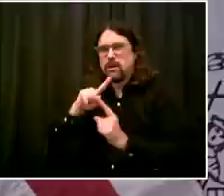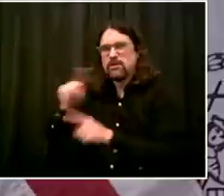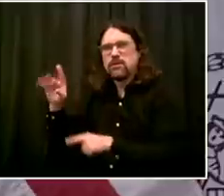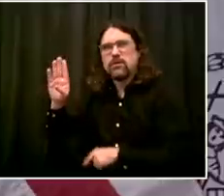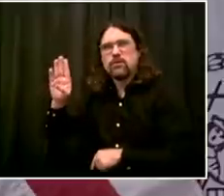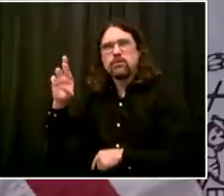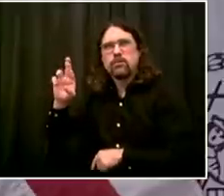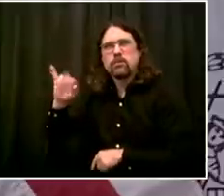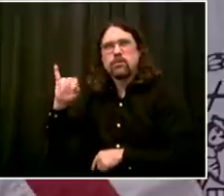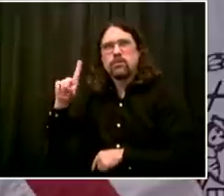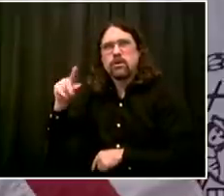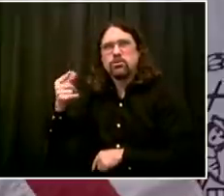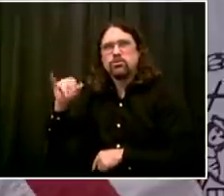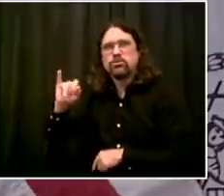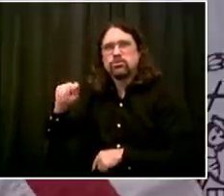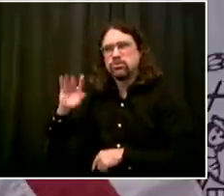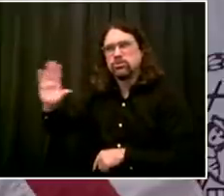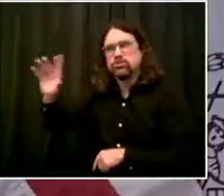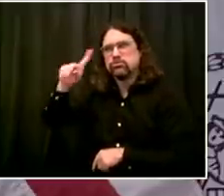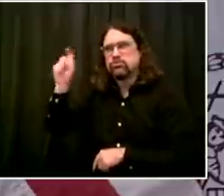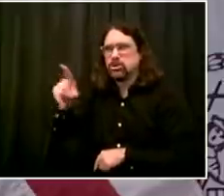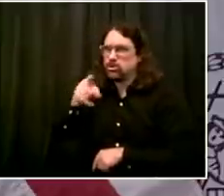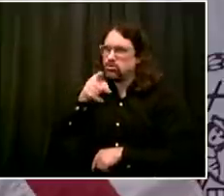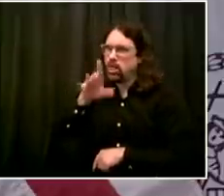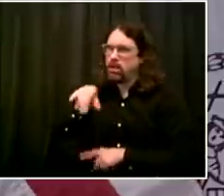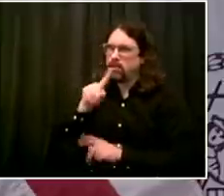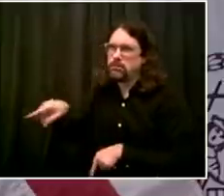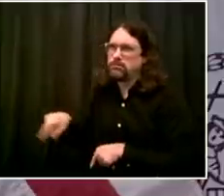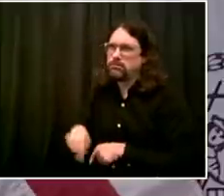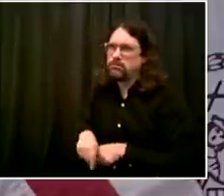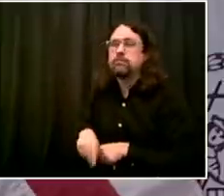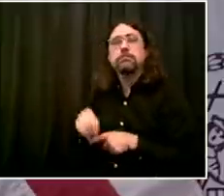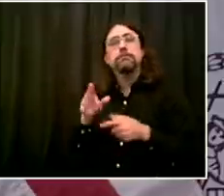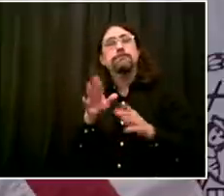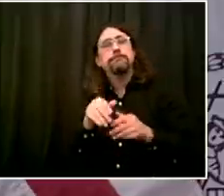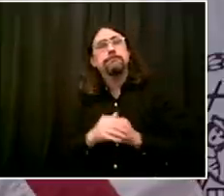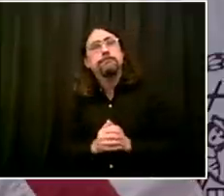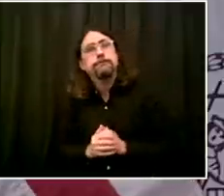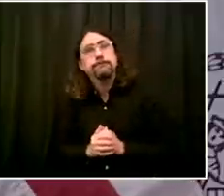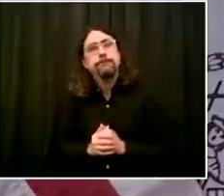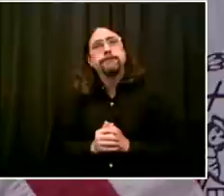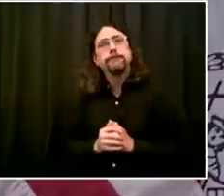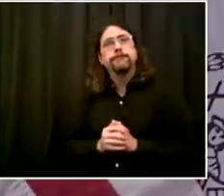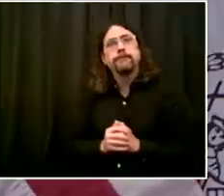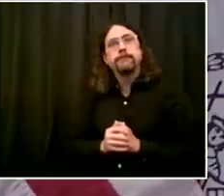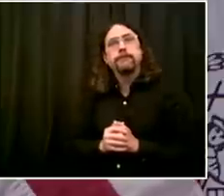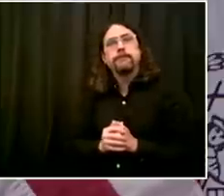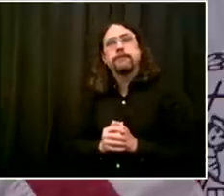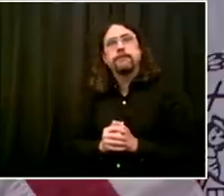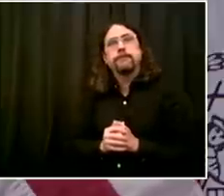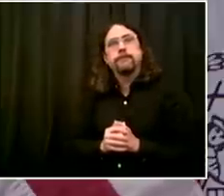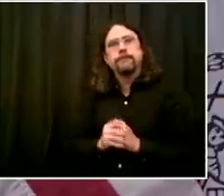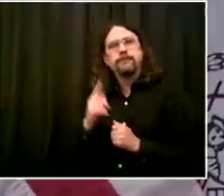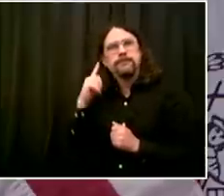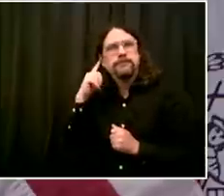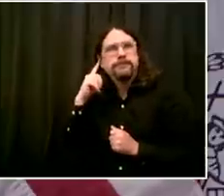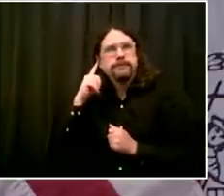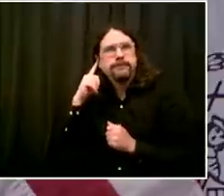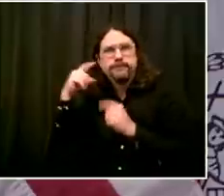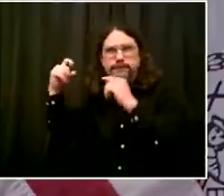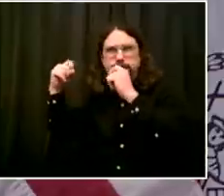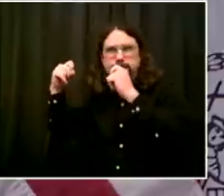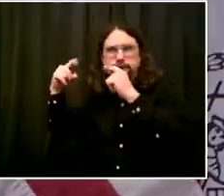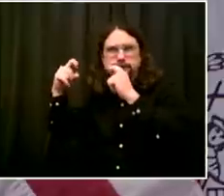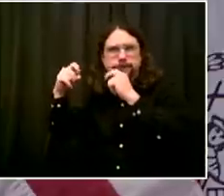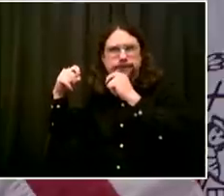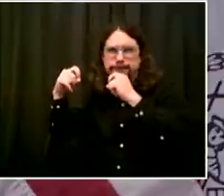Um, given that flu can sometimes present initially like COVID-19, uh, to what extent will you modify this indicator